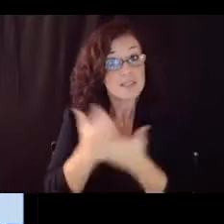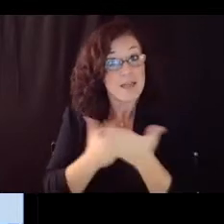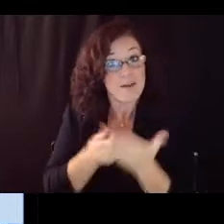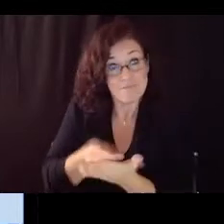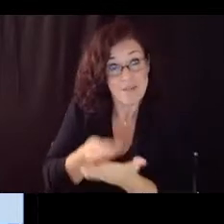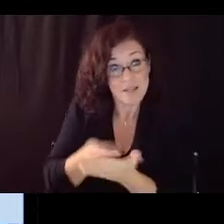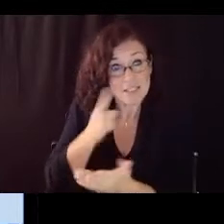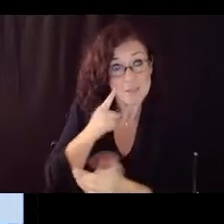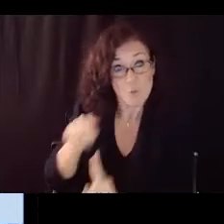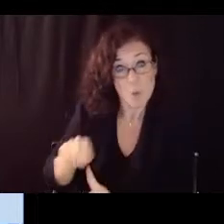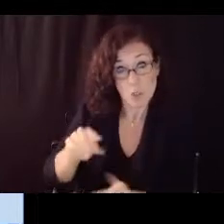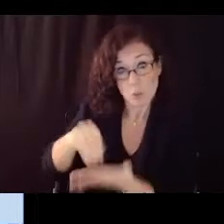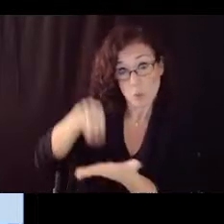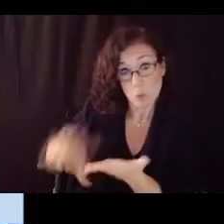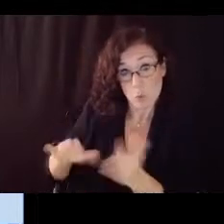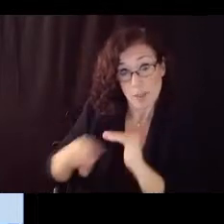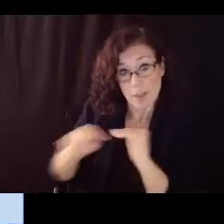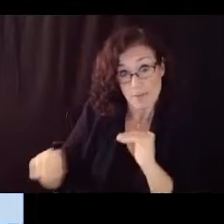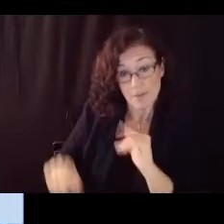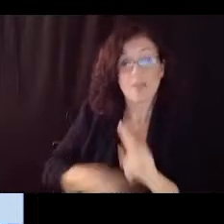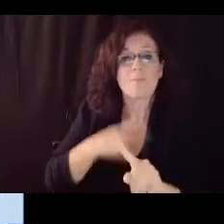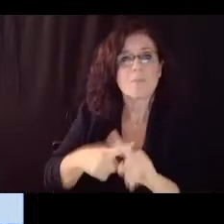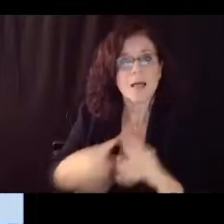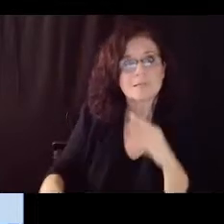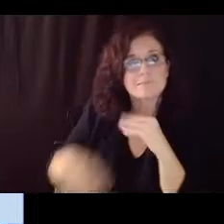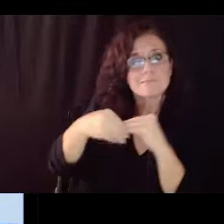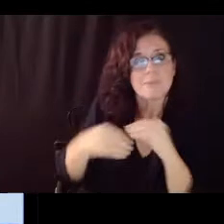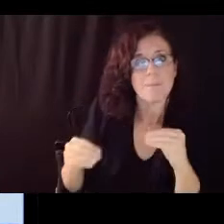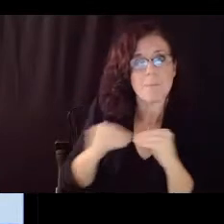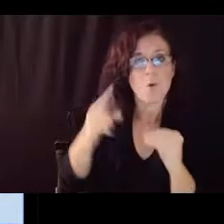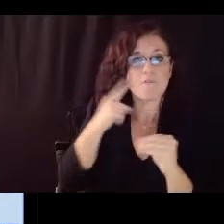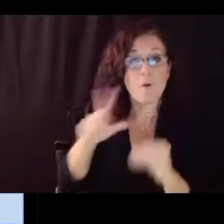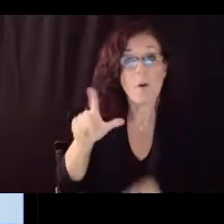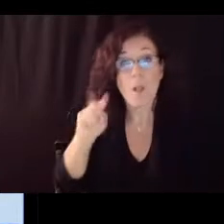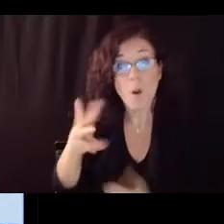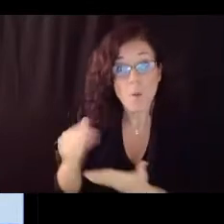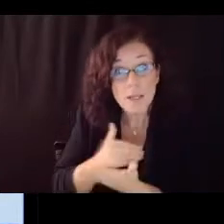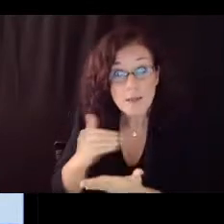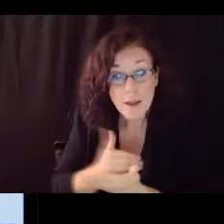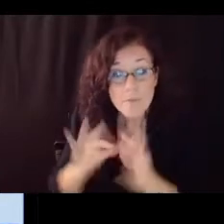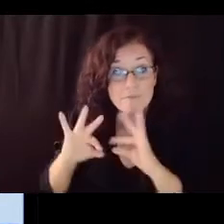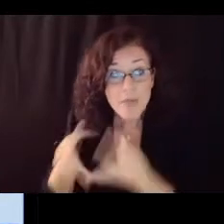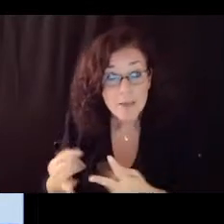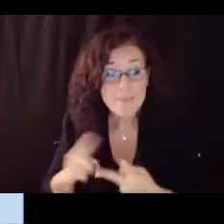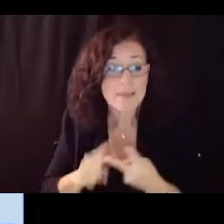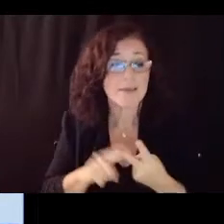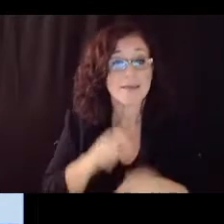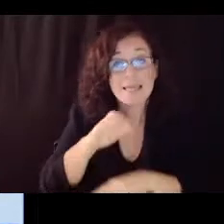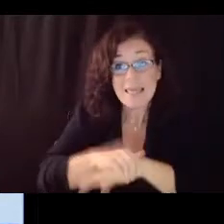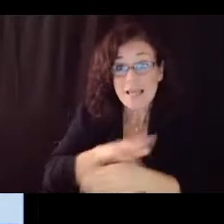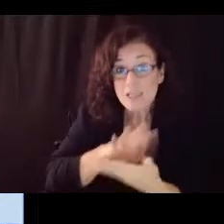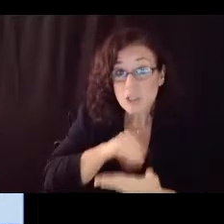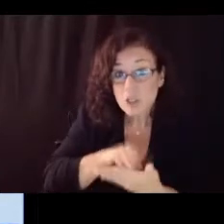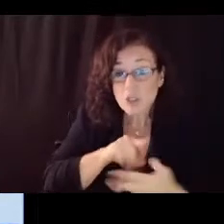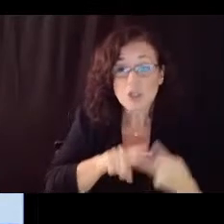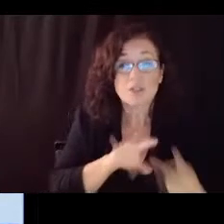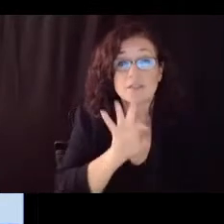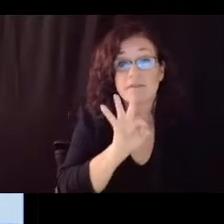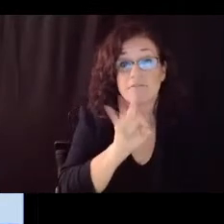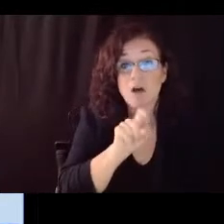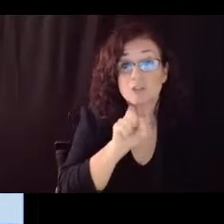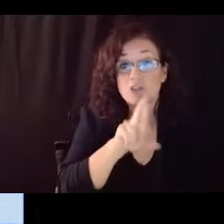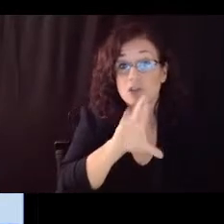additional funding for low-income families english learners foster youth and others that are disproportionately